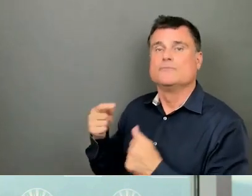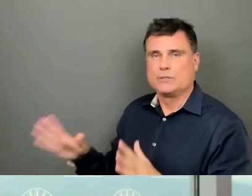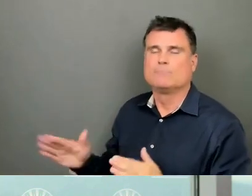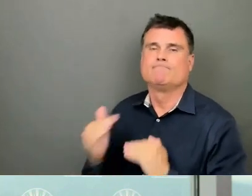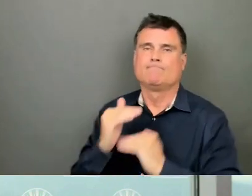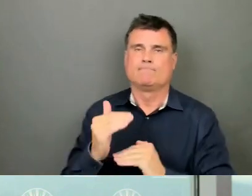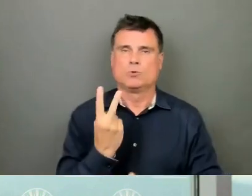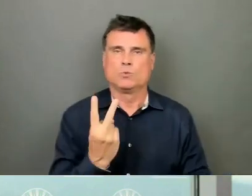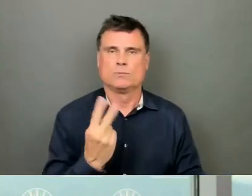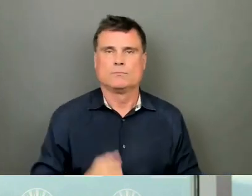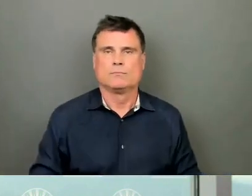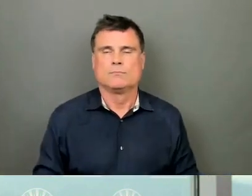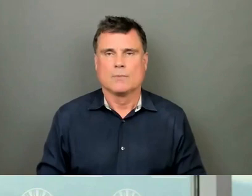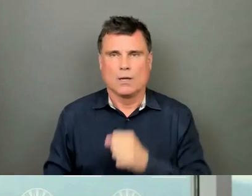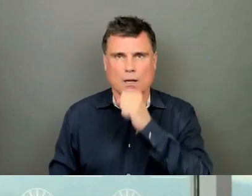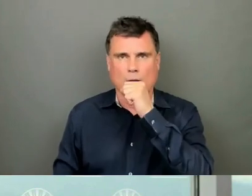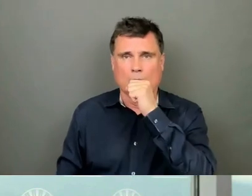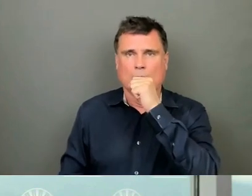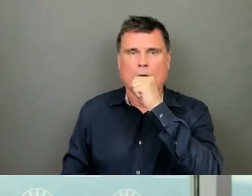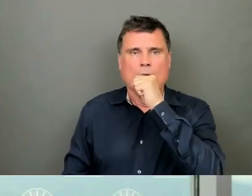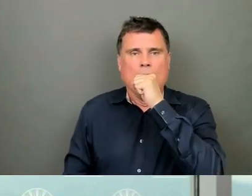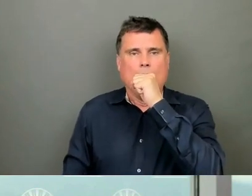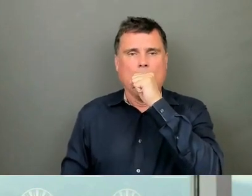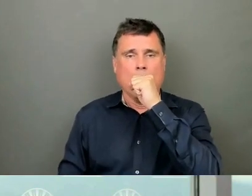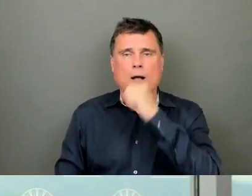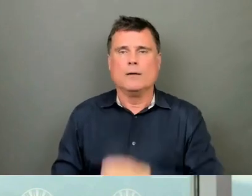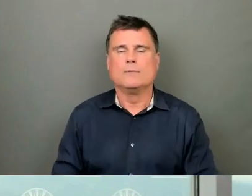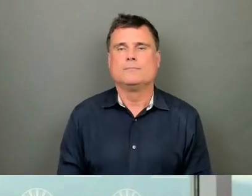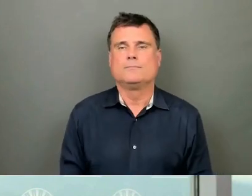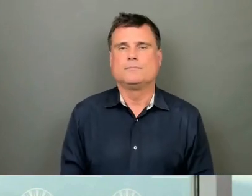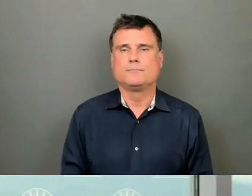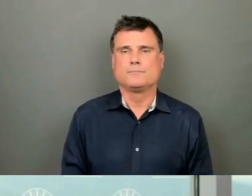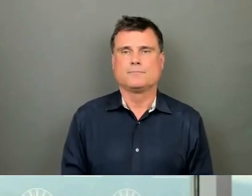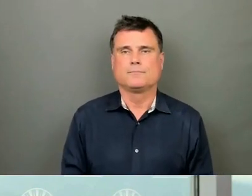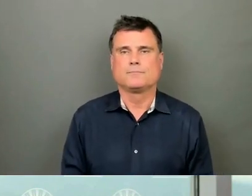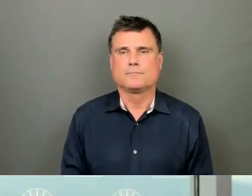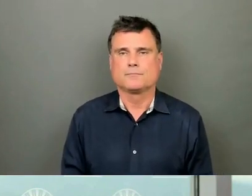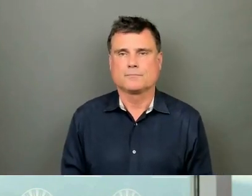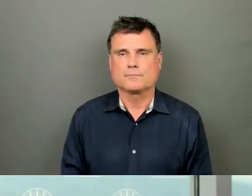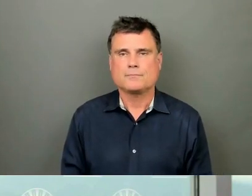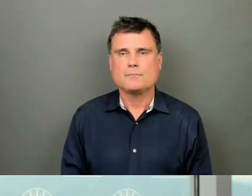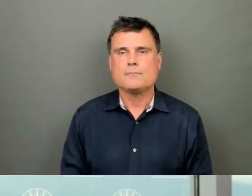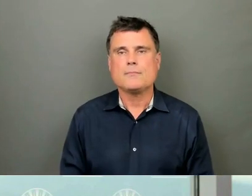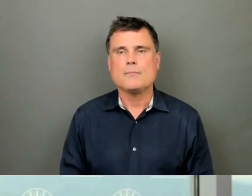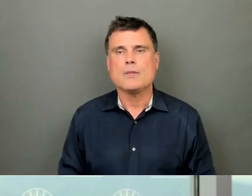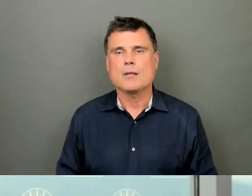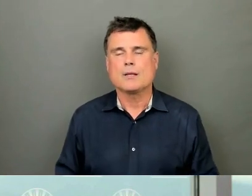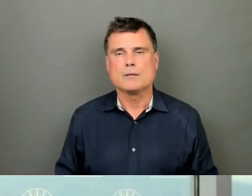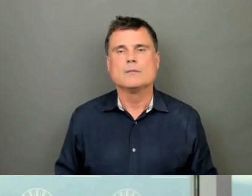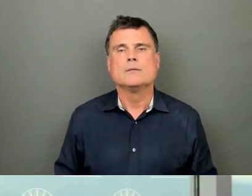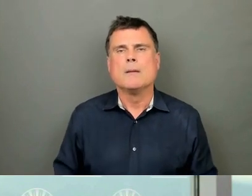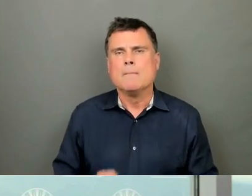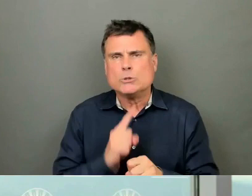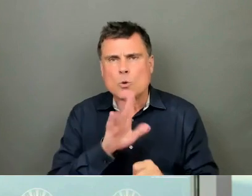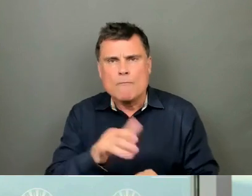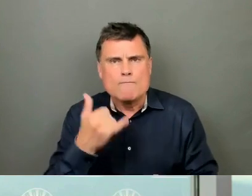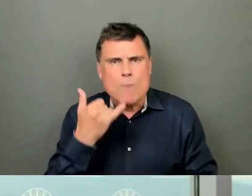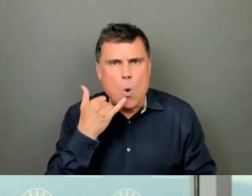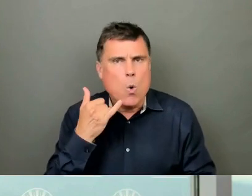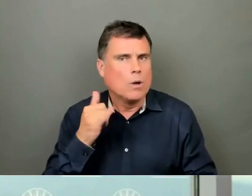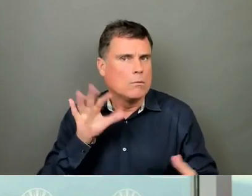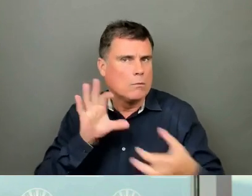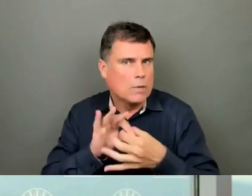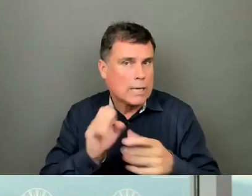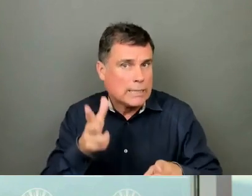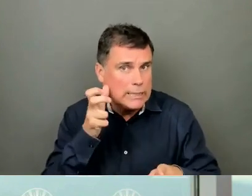question and one follow-up. Please also remember to take your phone off mute. You will not be audible until your name is called. Our first question today